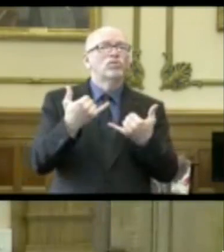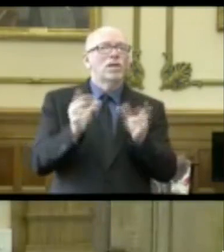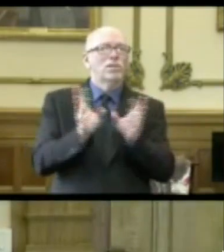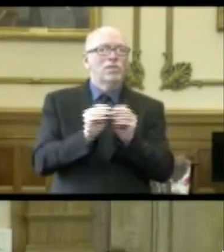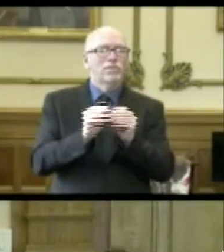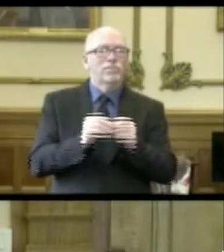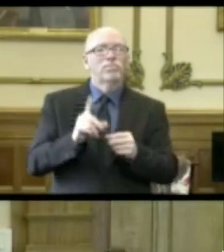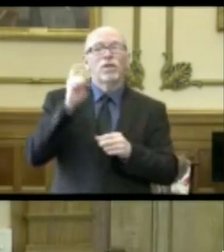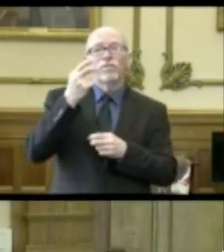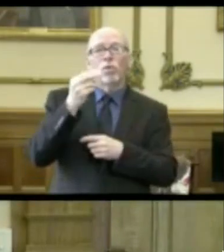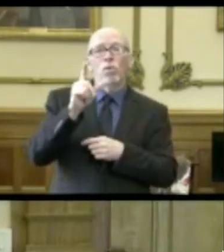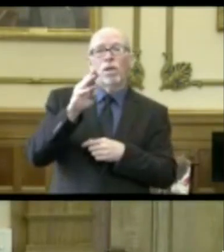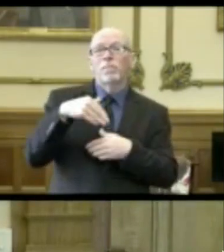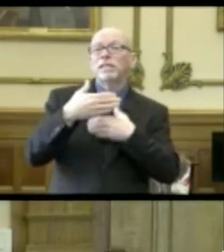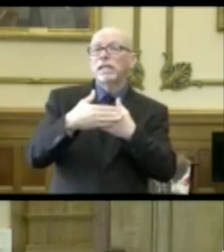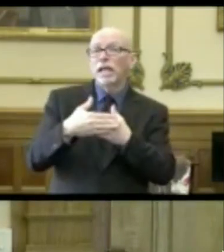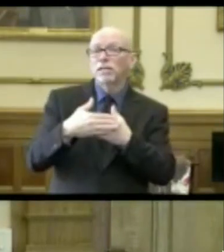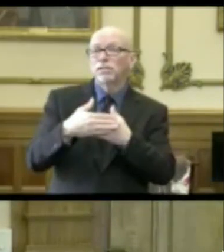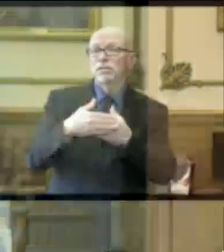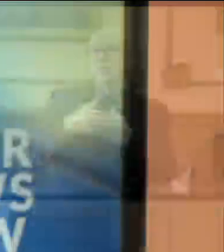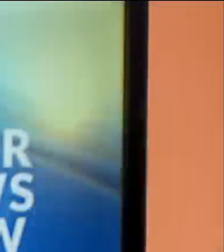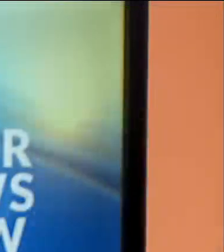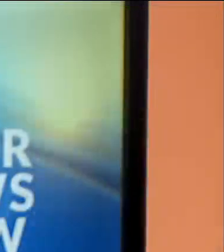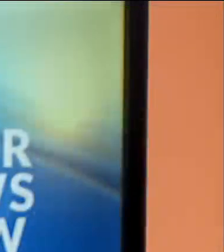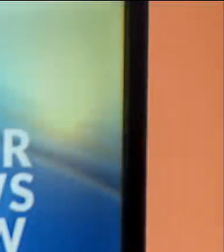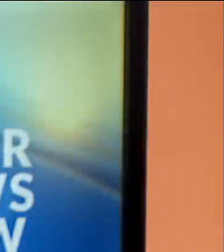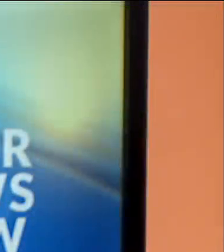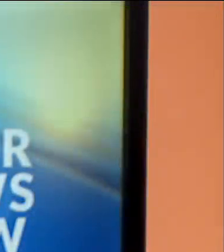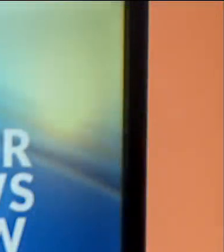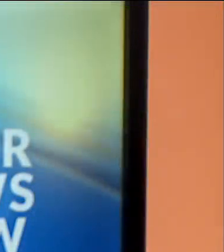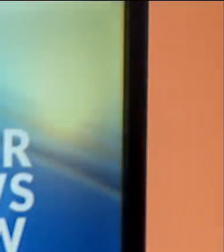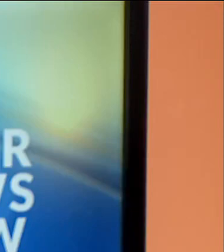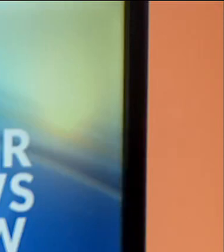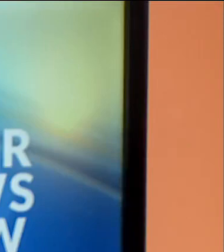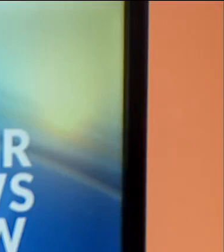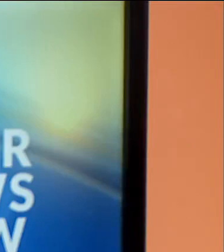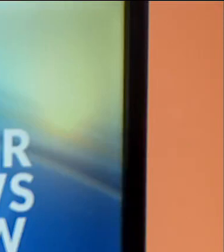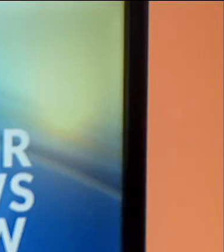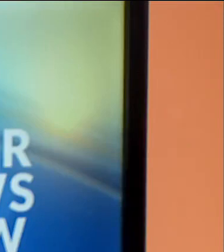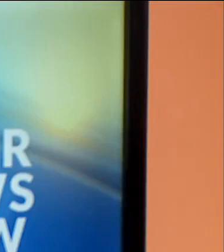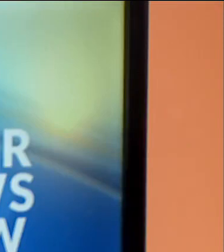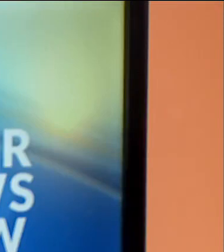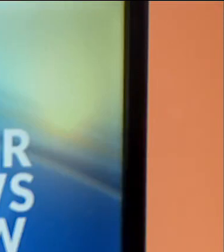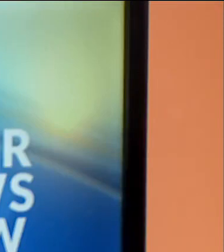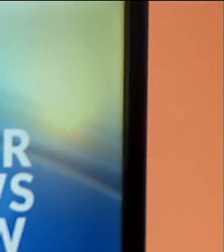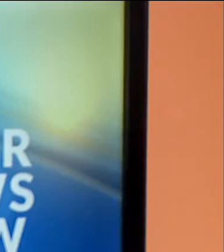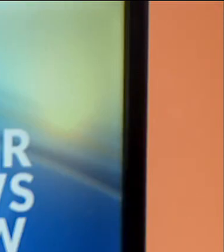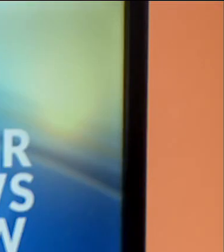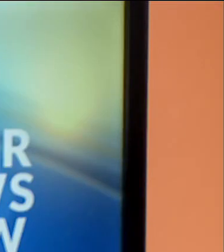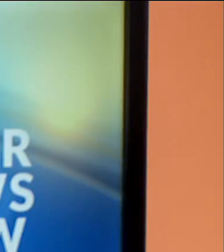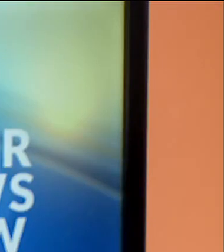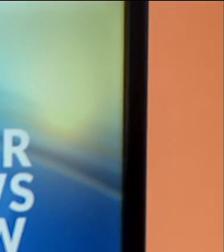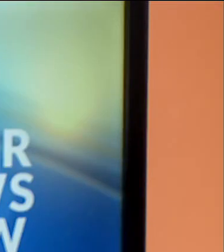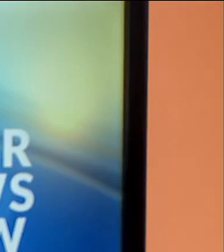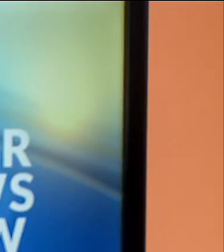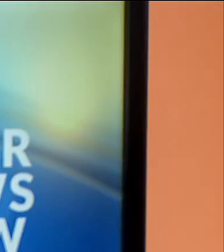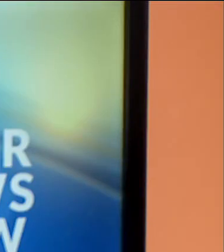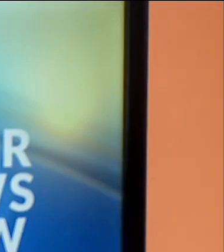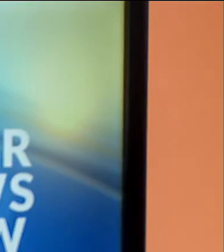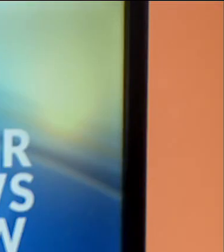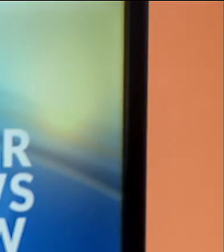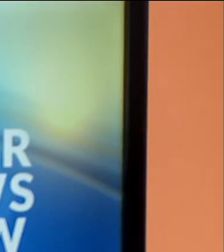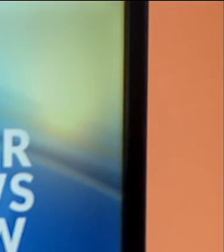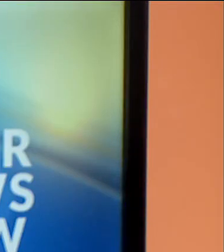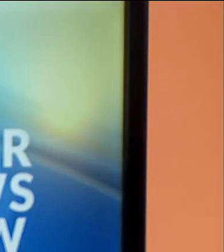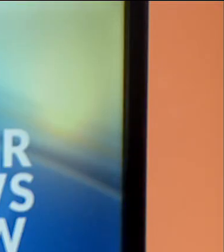conference. Governor Holcomb's next briefing will be tomorrow. And you've been watching Governor Eric Holcomb's update on Indiana's coronavirus response.